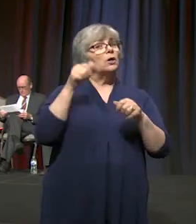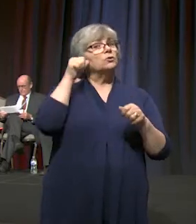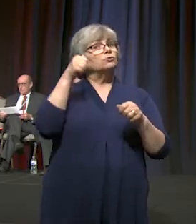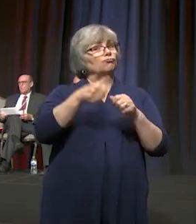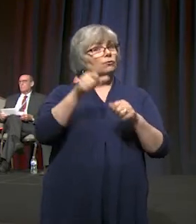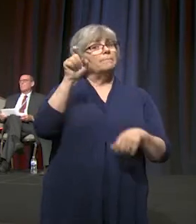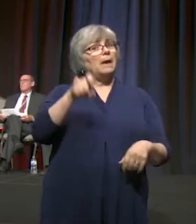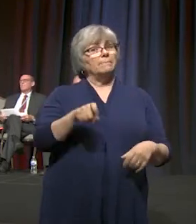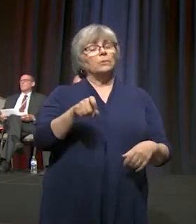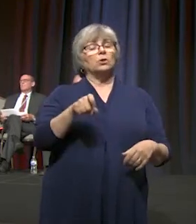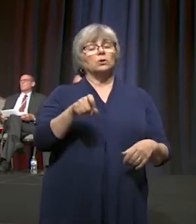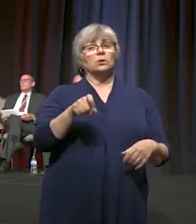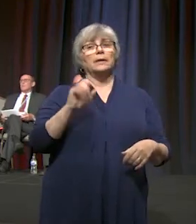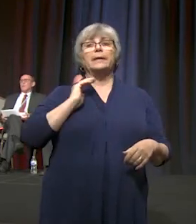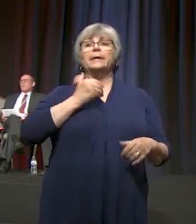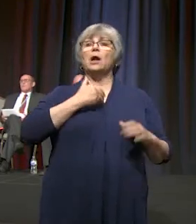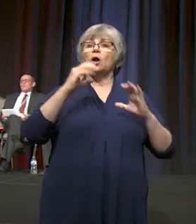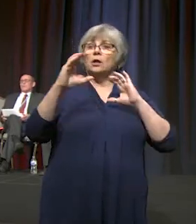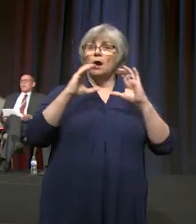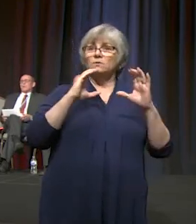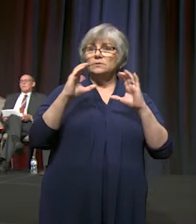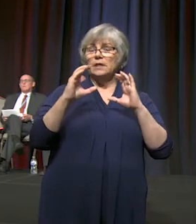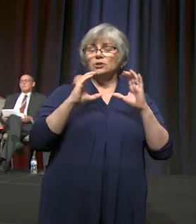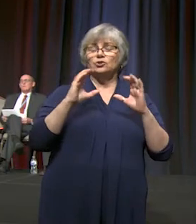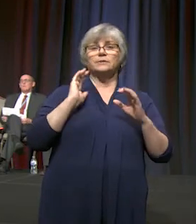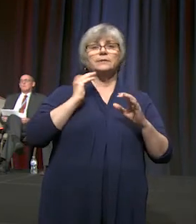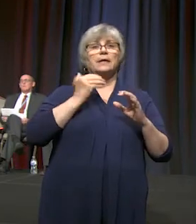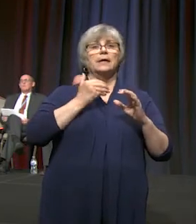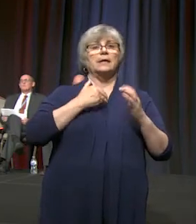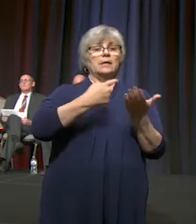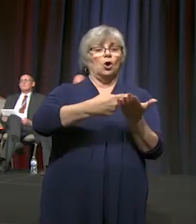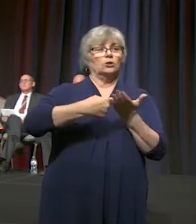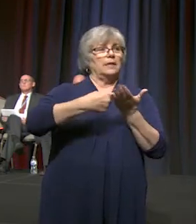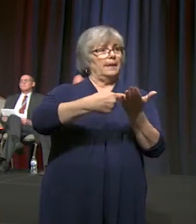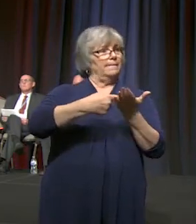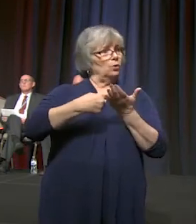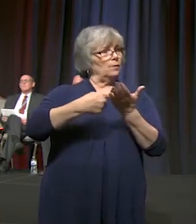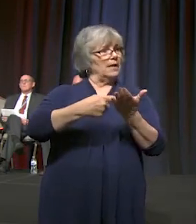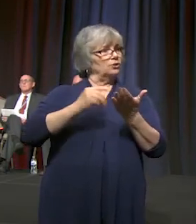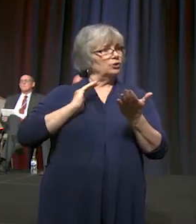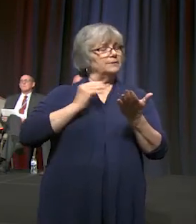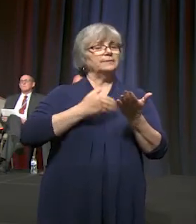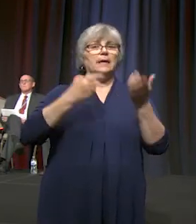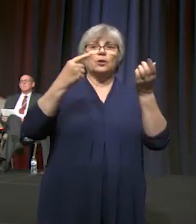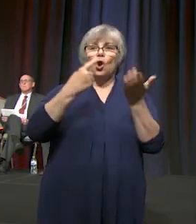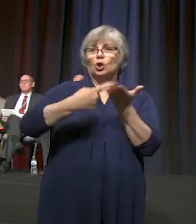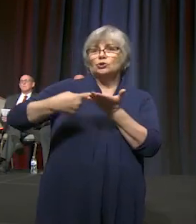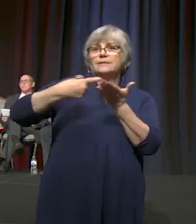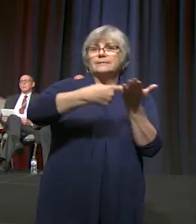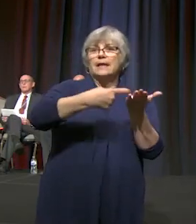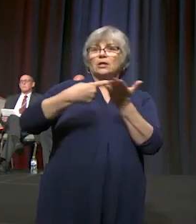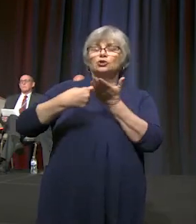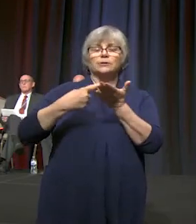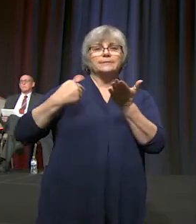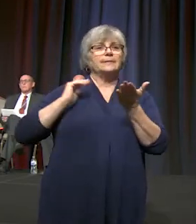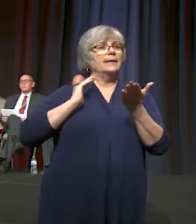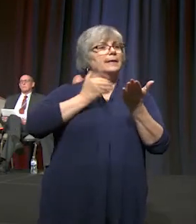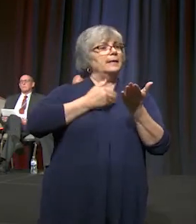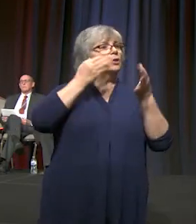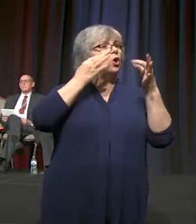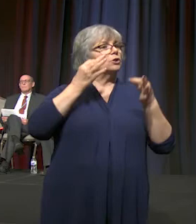in our conversations, in our deliberations, in our discussions, in our decisions,